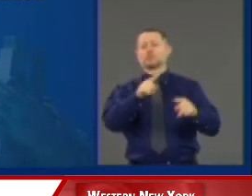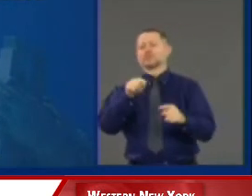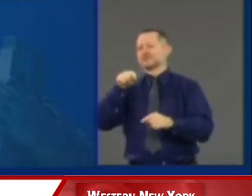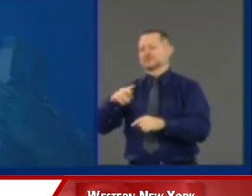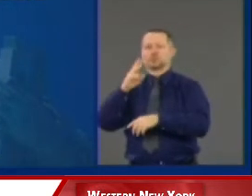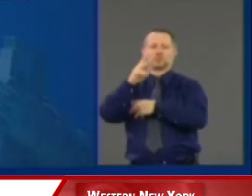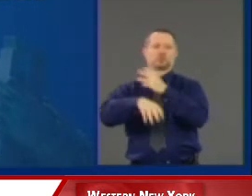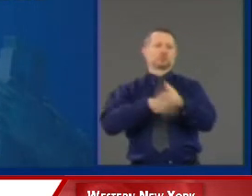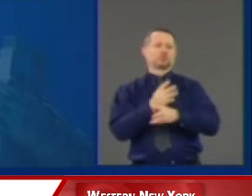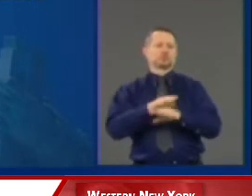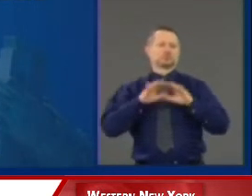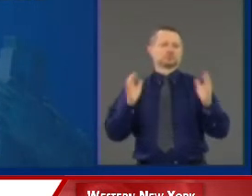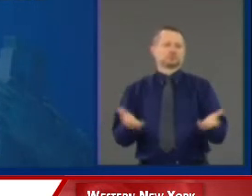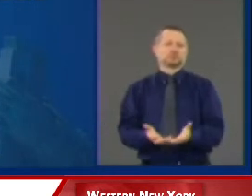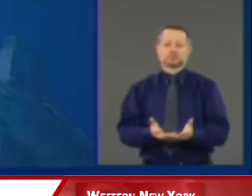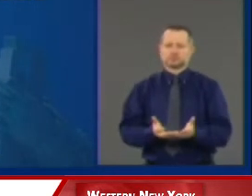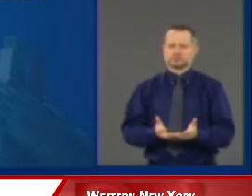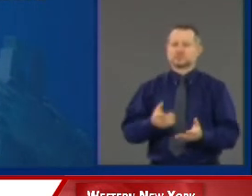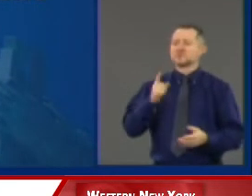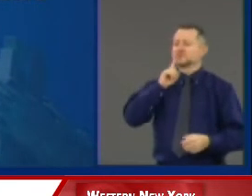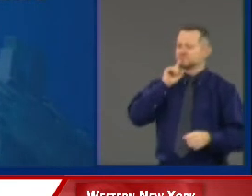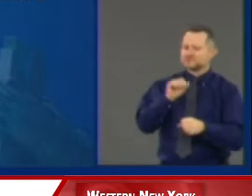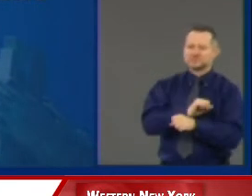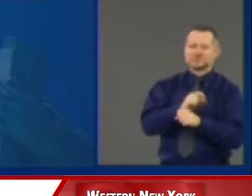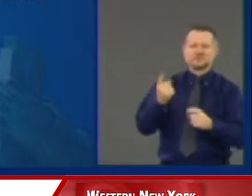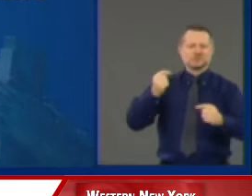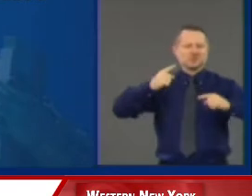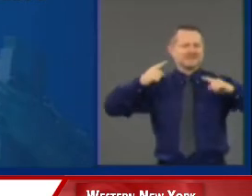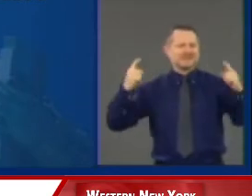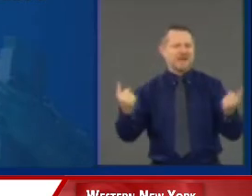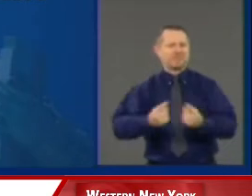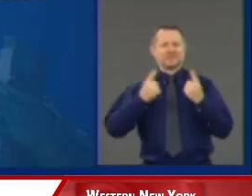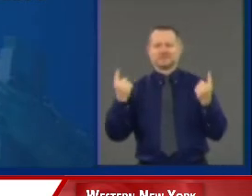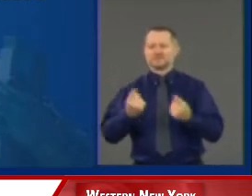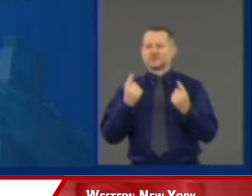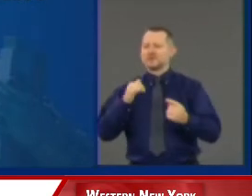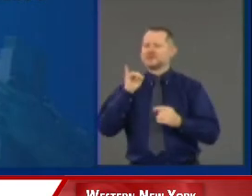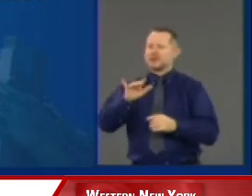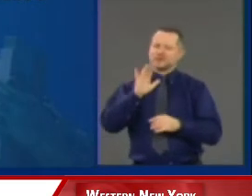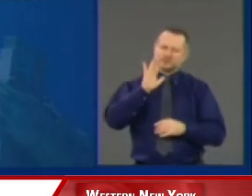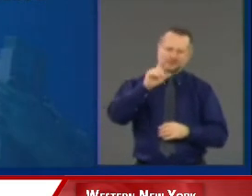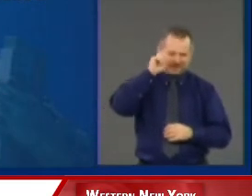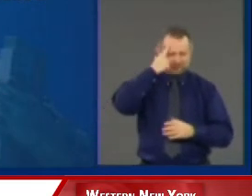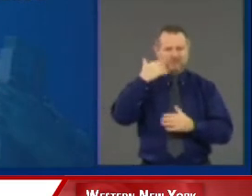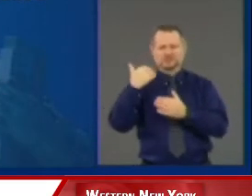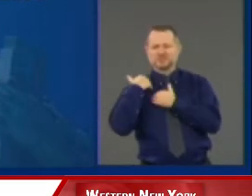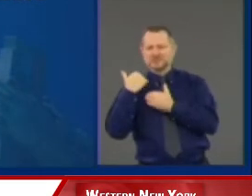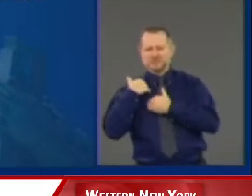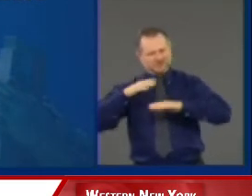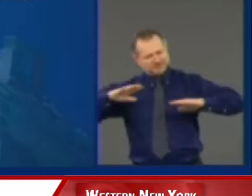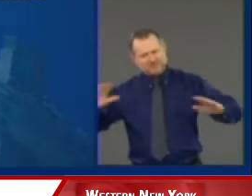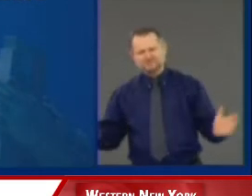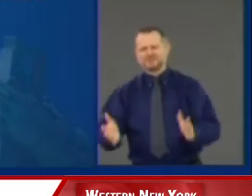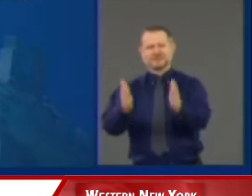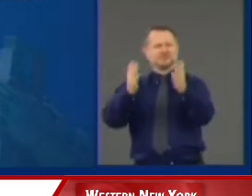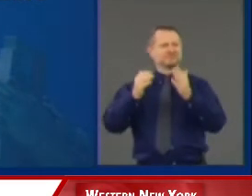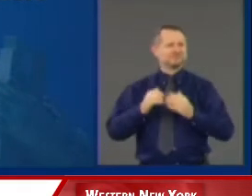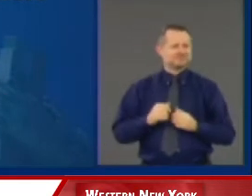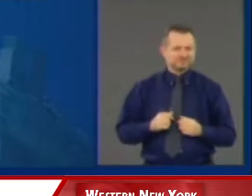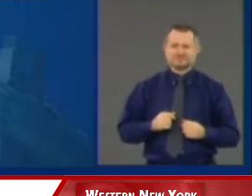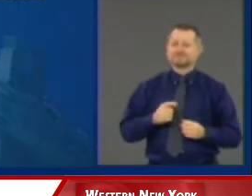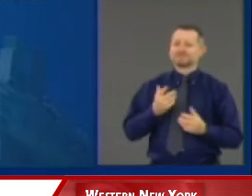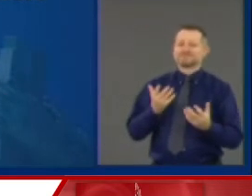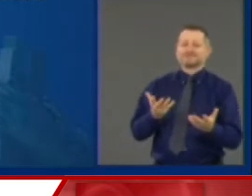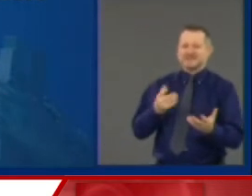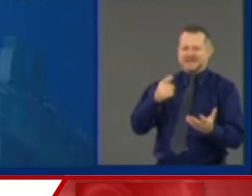something actually happens. That's government's job, is to actually make change. Make change. You're in a